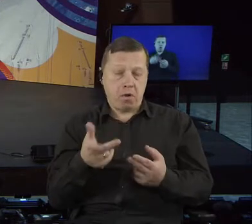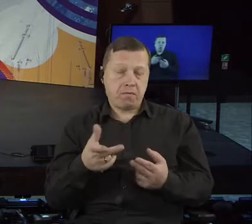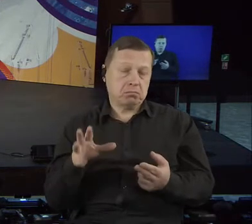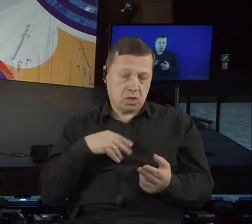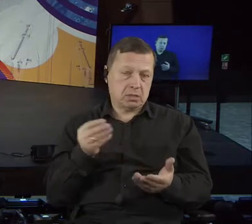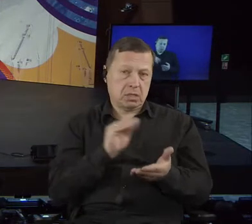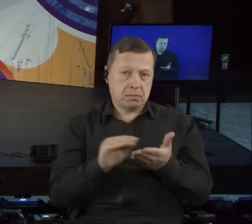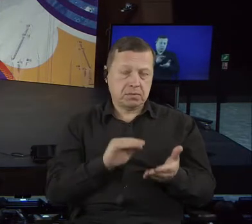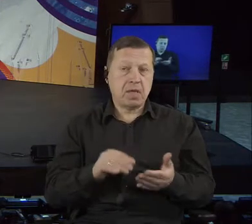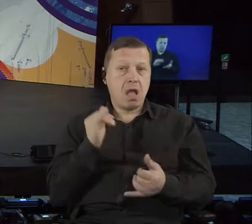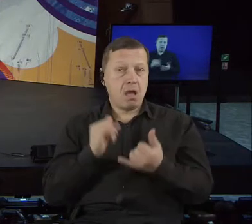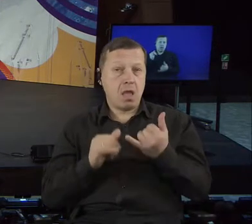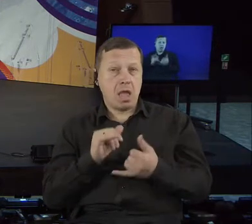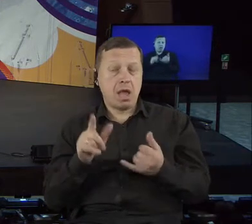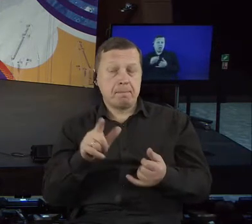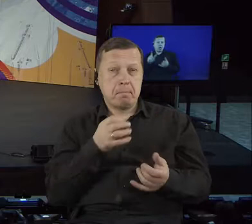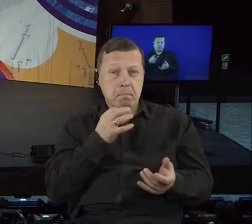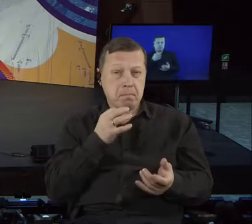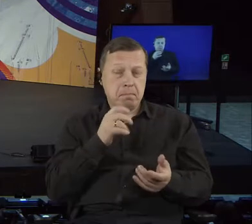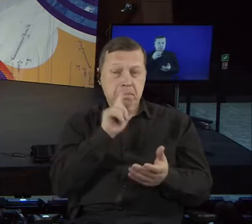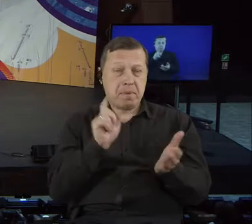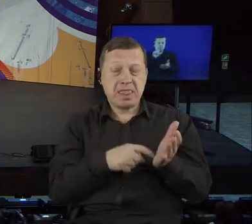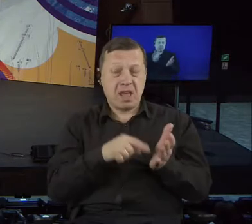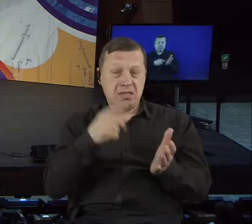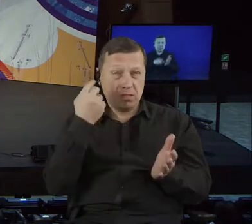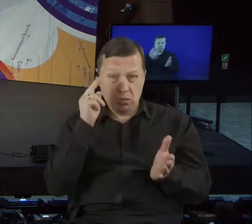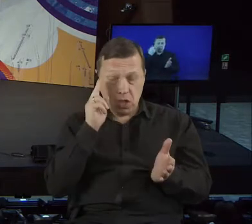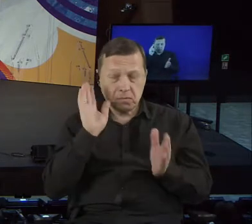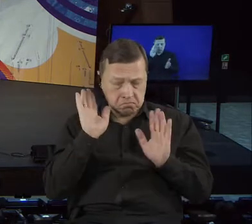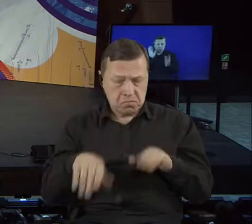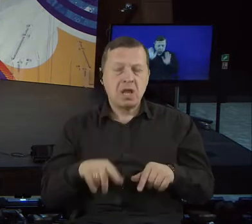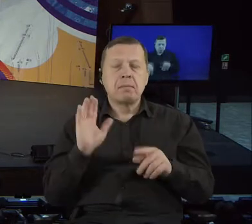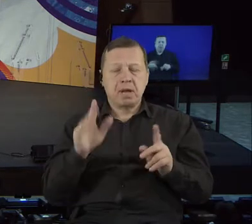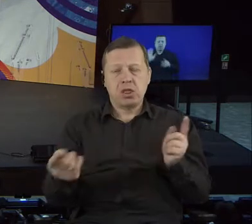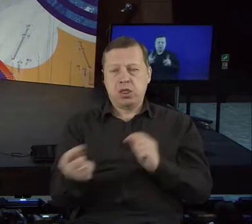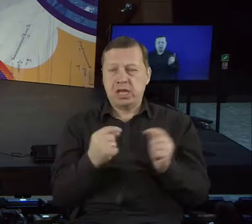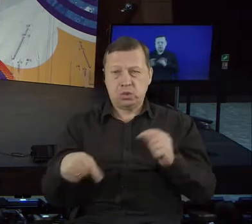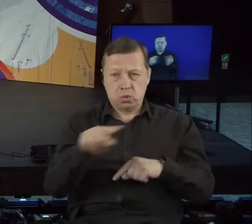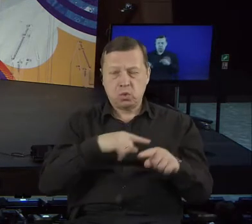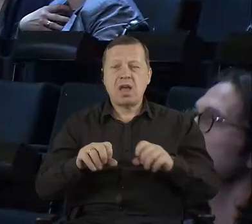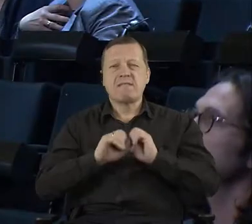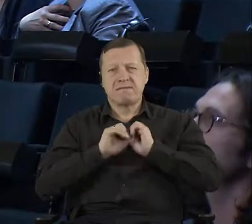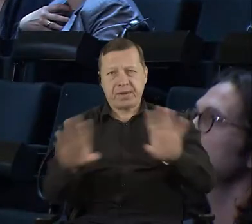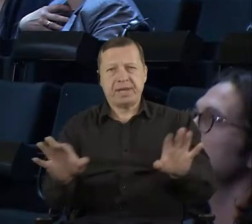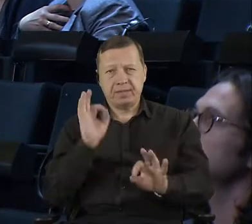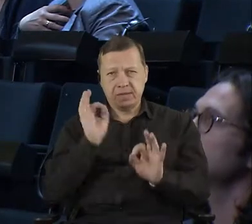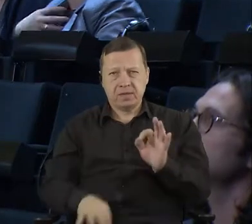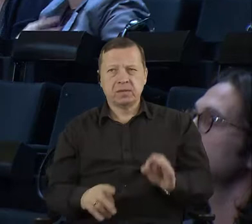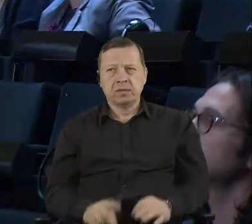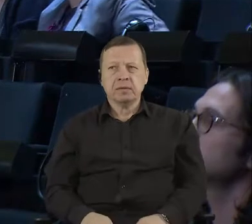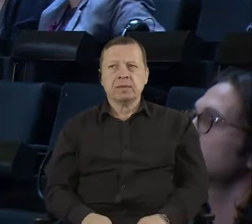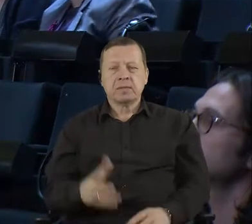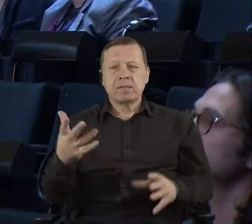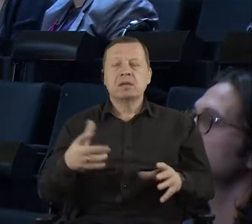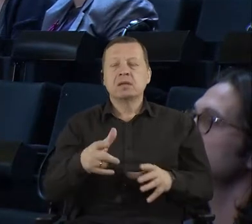clear during our discussion because one of the issues that we are going to discuss over here is the question of the inclusivity. The